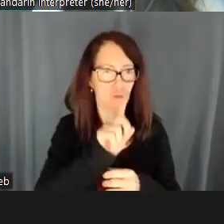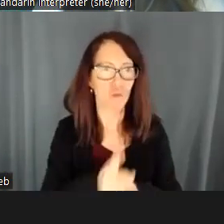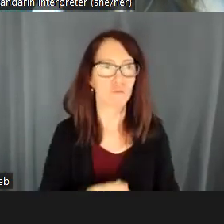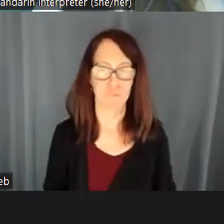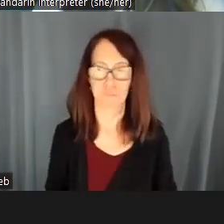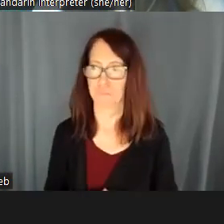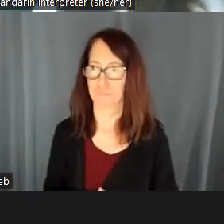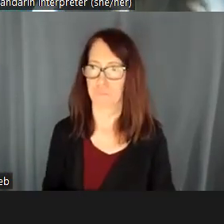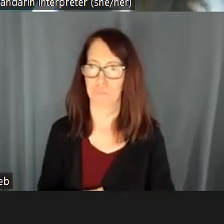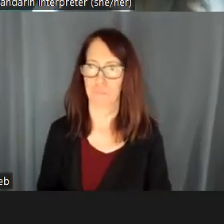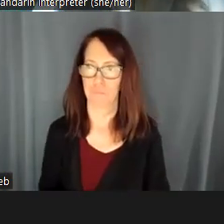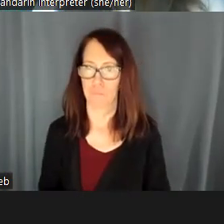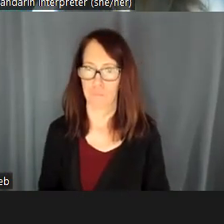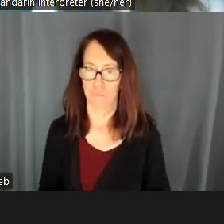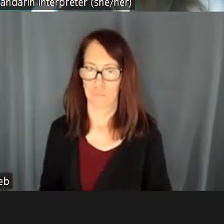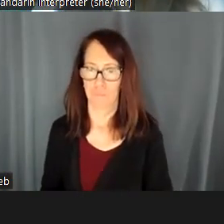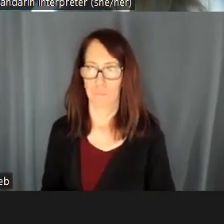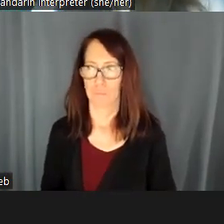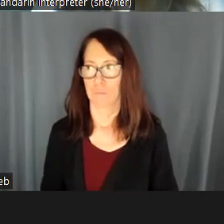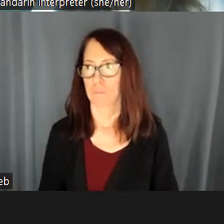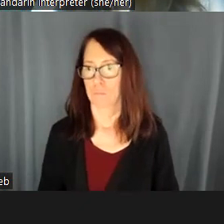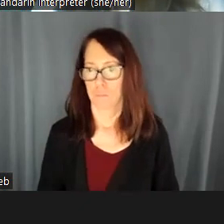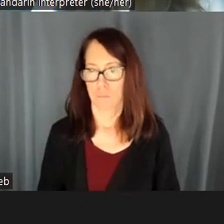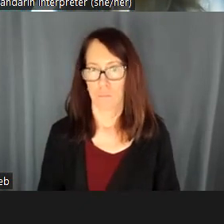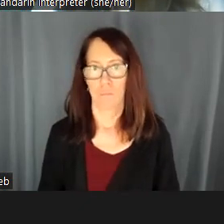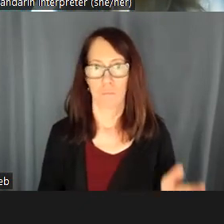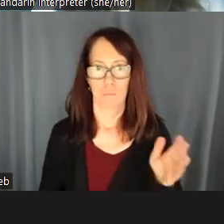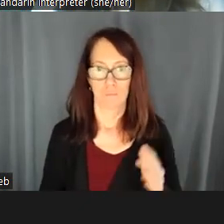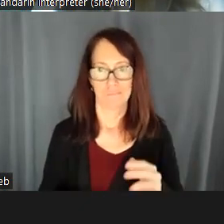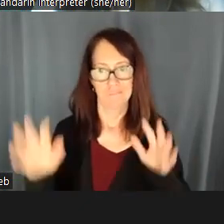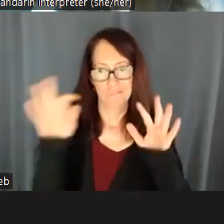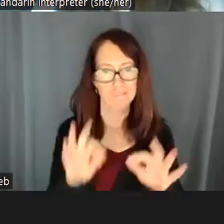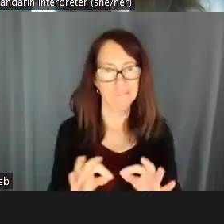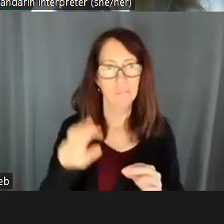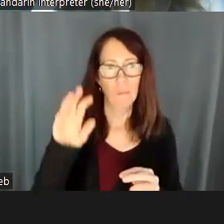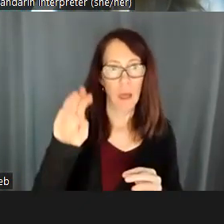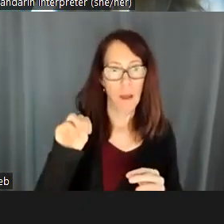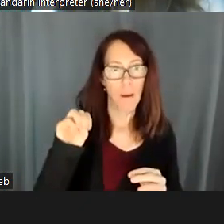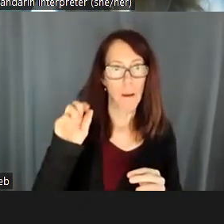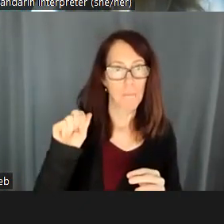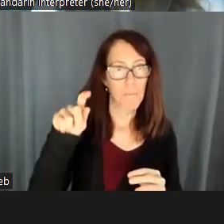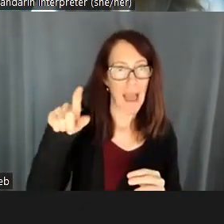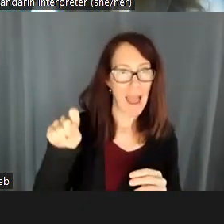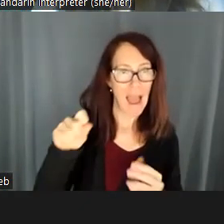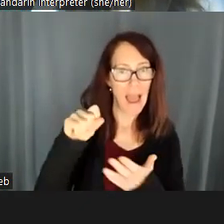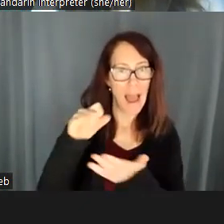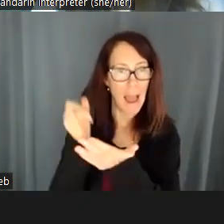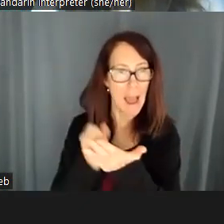The maps have always been designed to help identify the languages